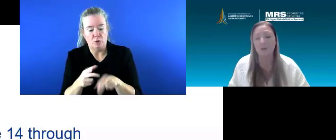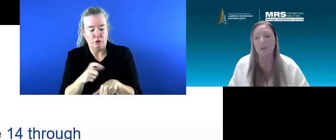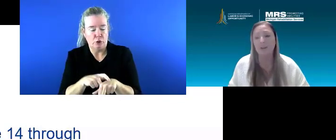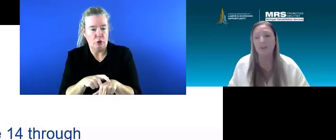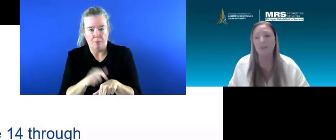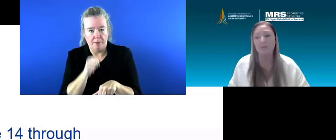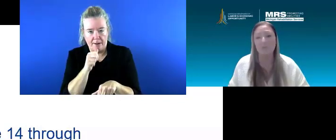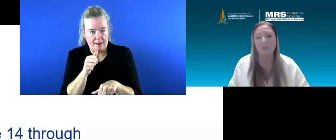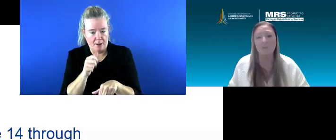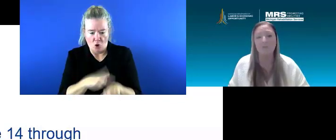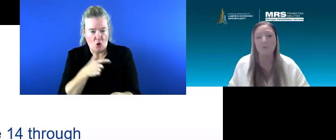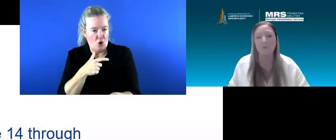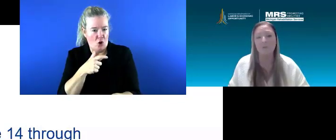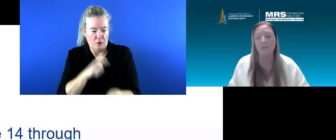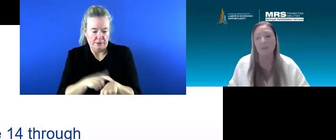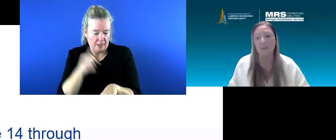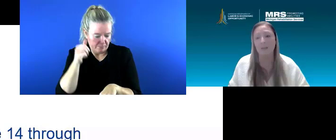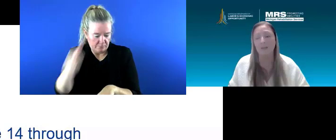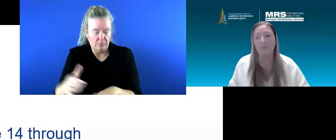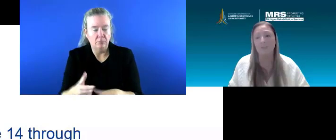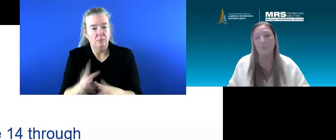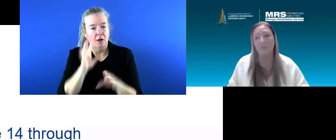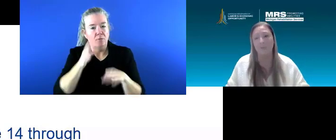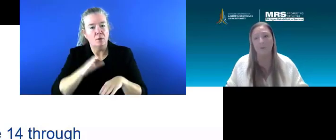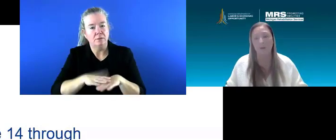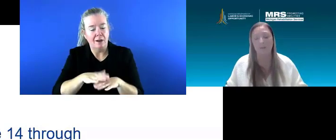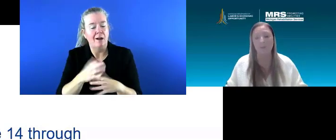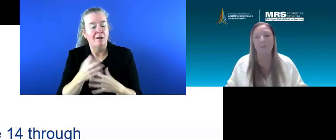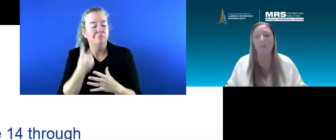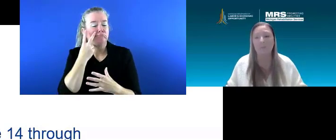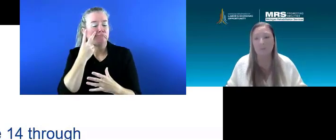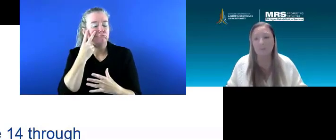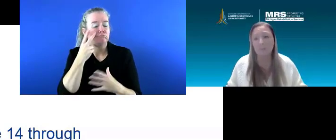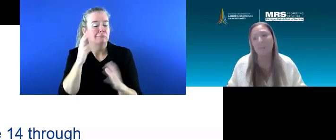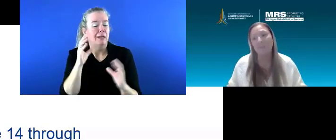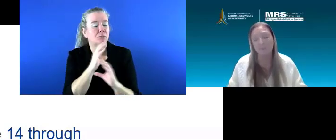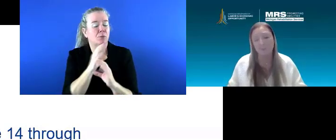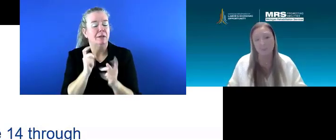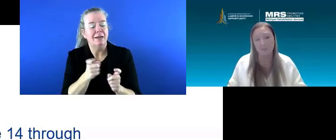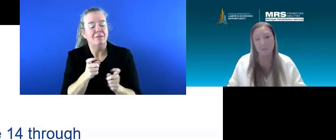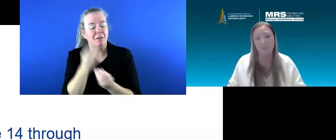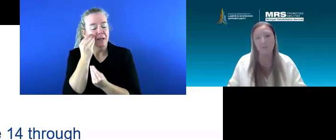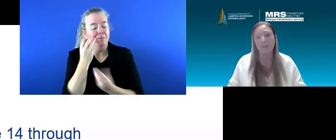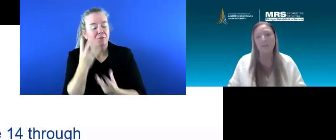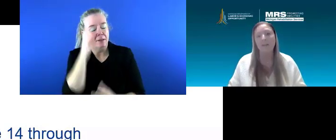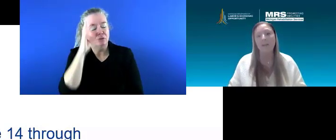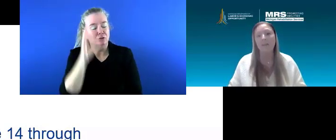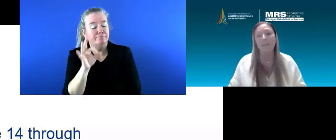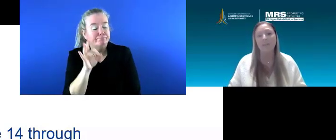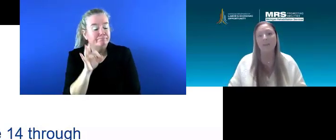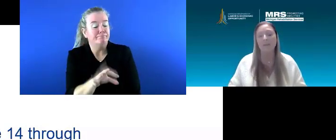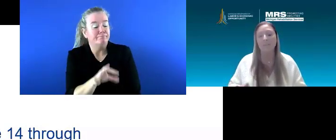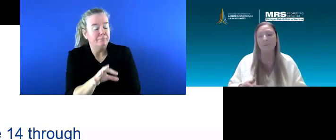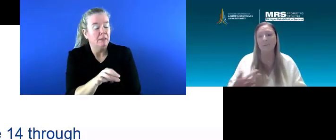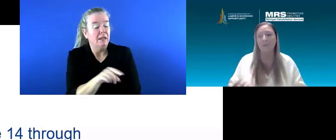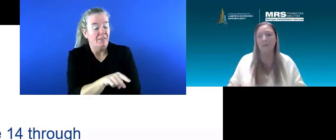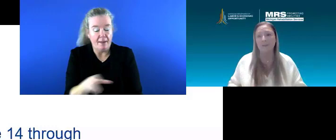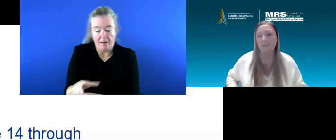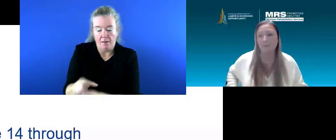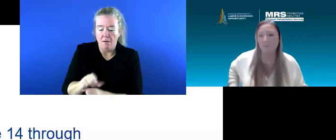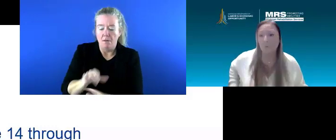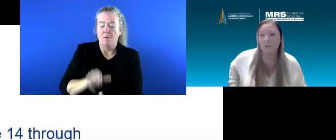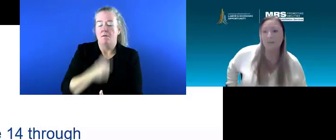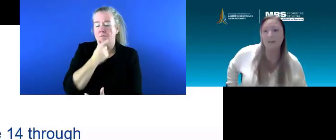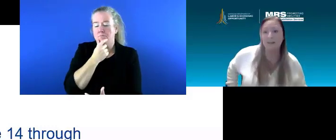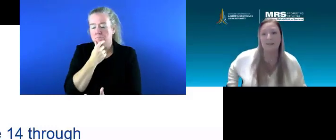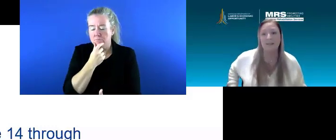nature and they're just focused on exploratory. So giving them the information and then providing